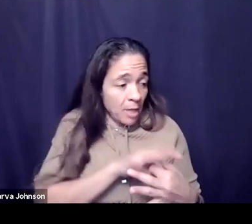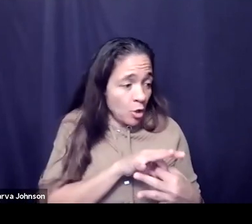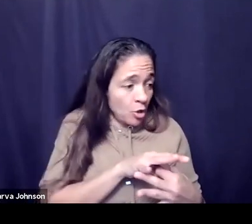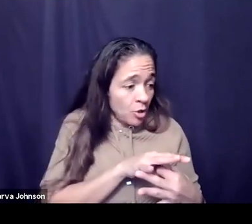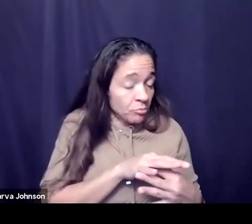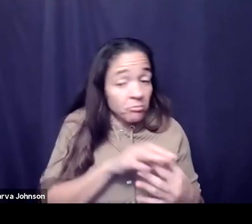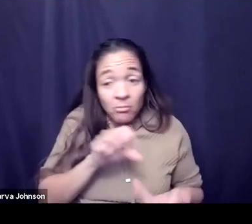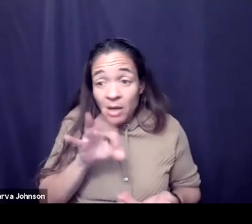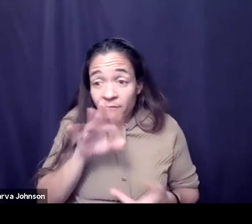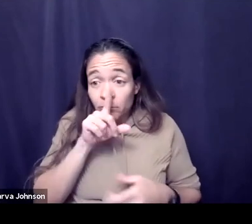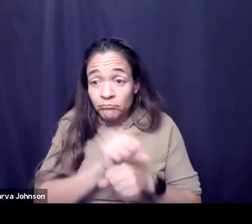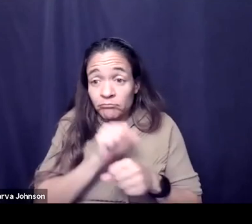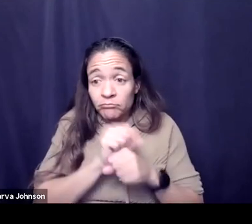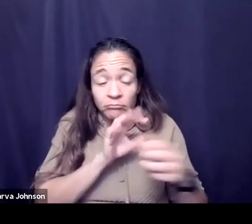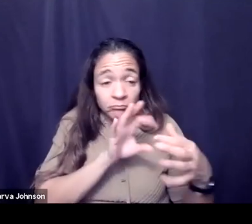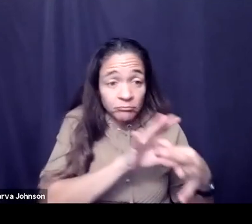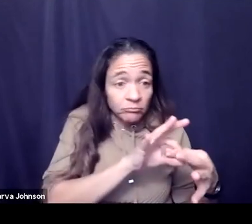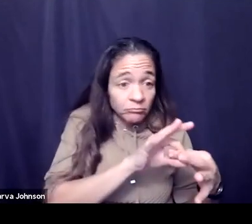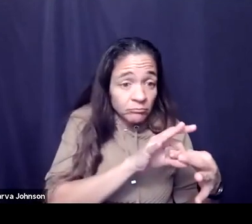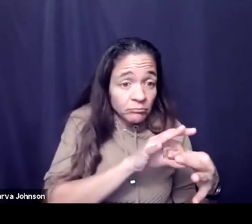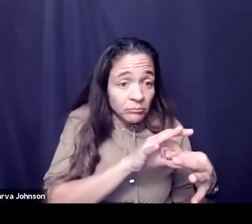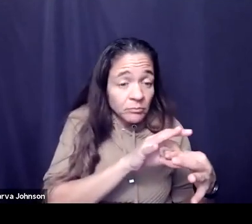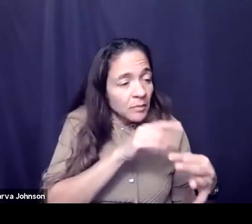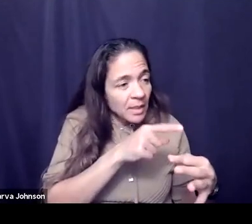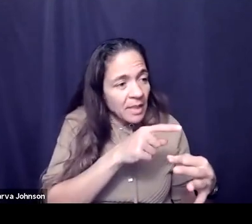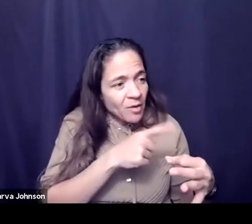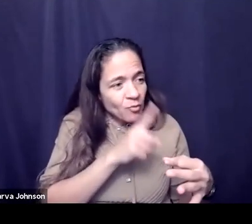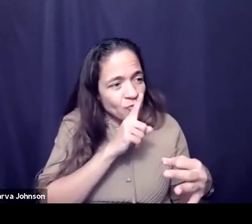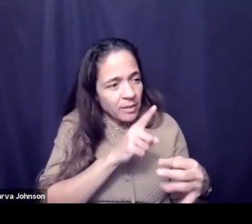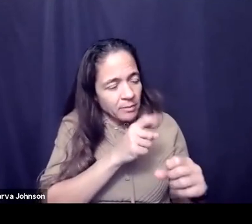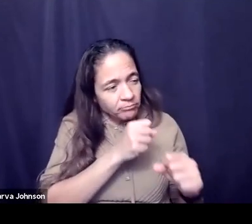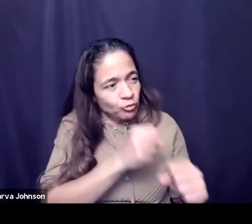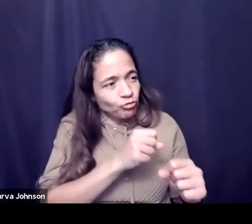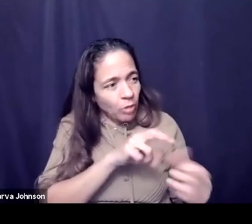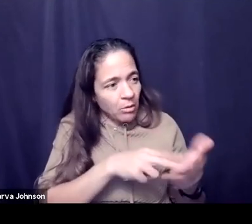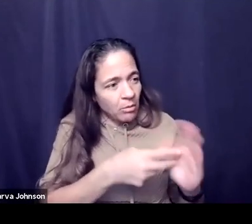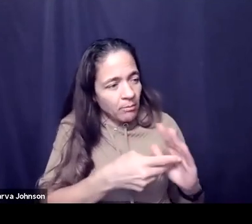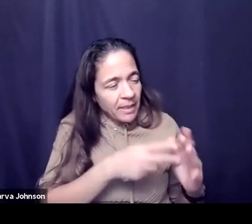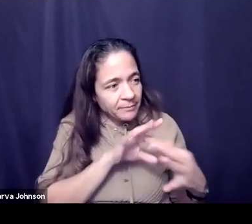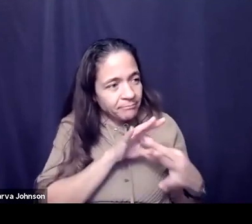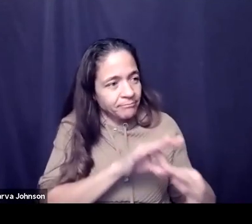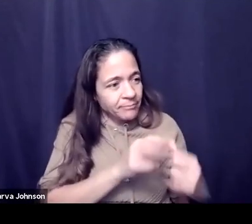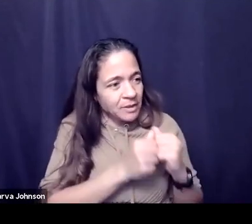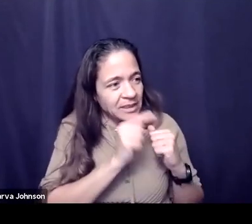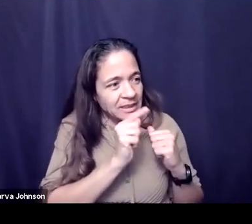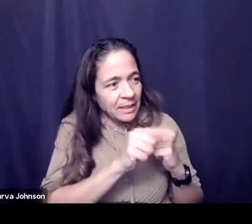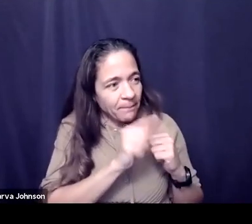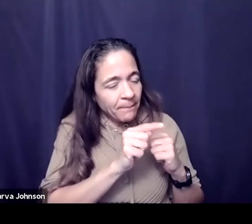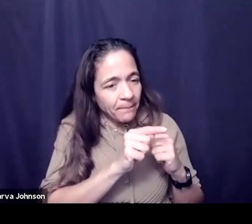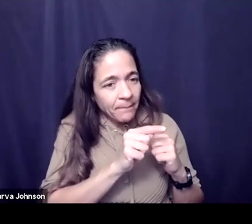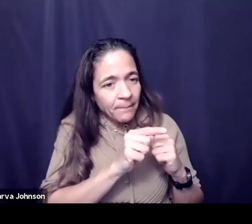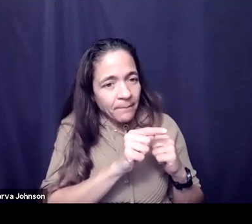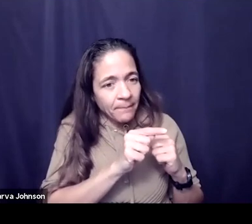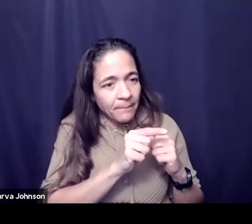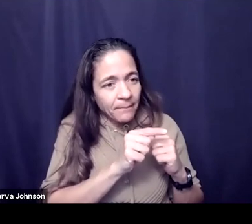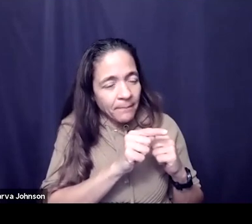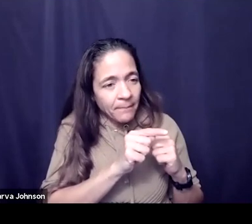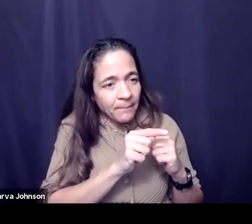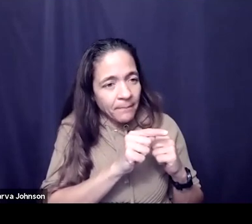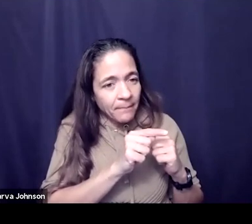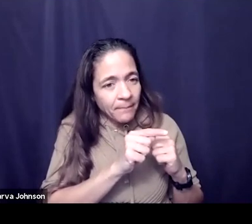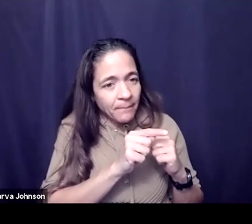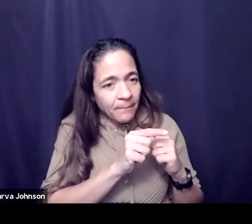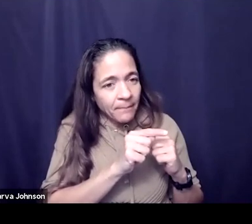have one that has taken on more meaning for me in the past you know nine months than it did before